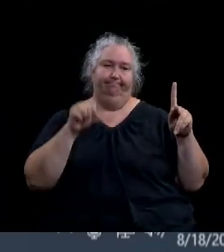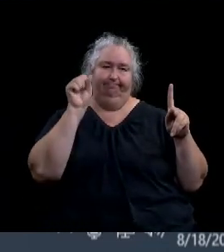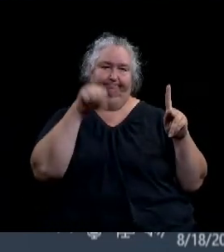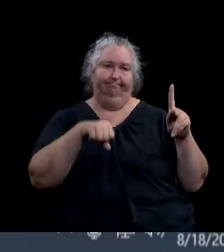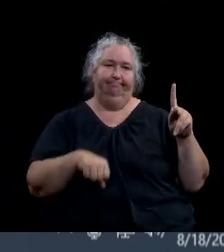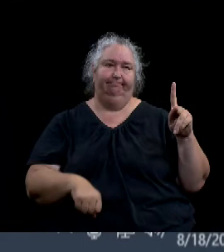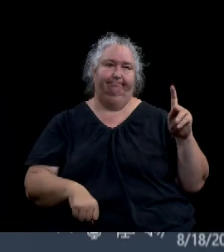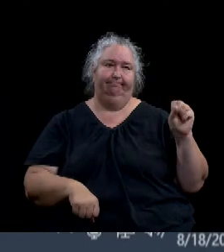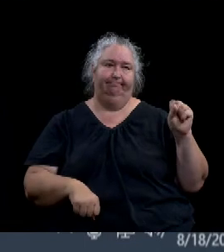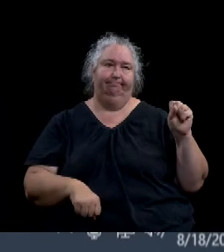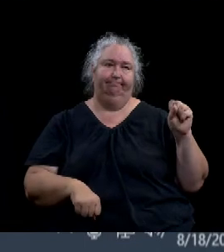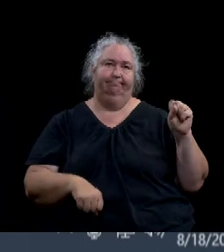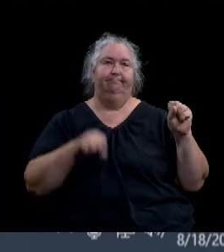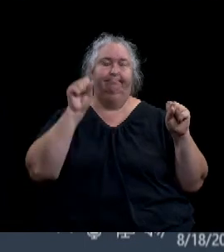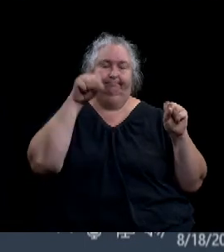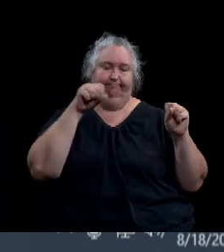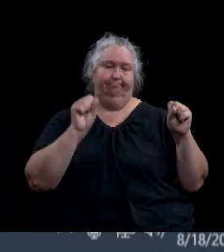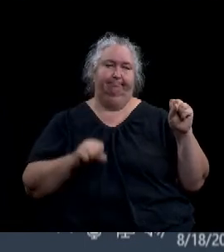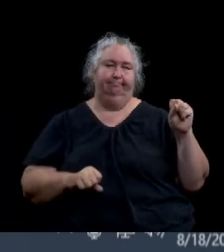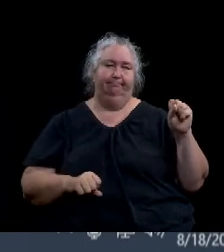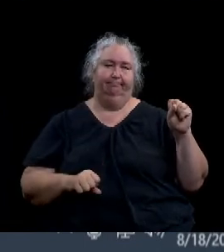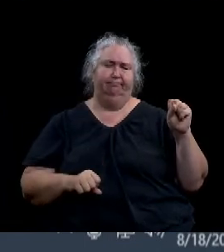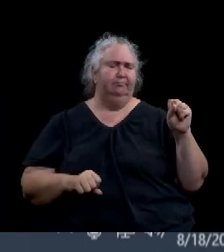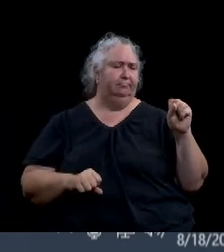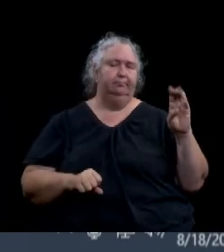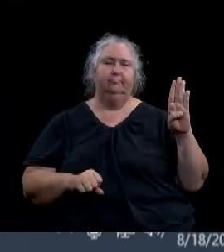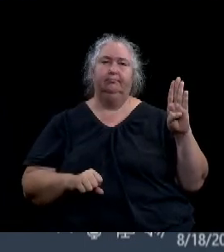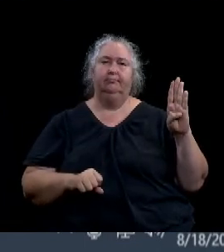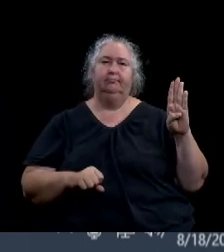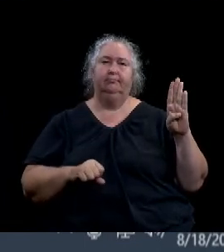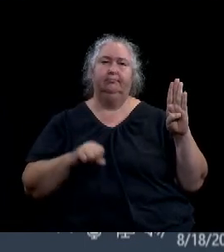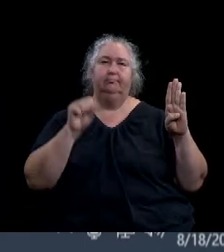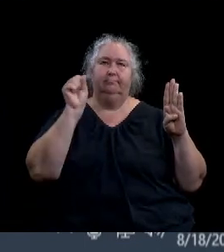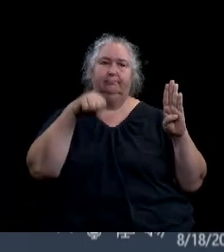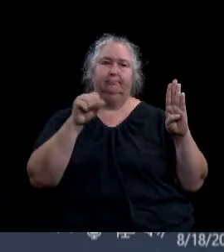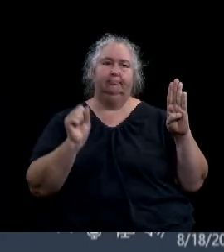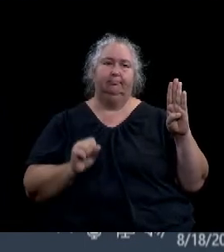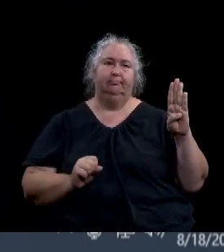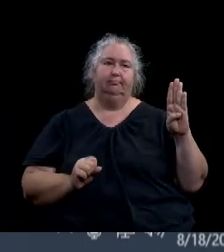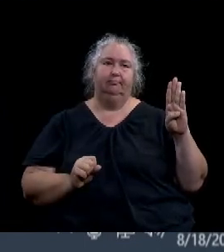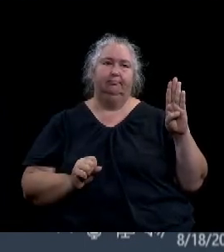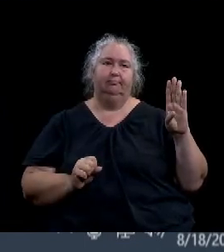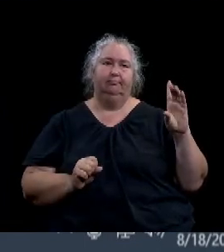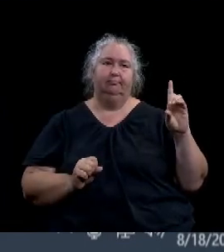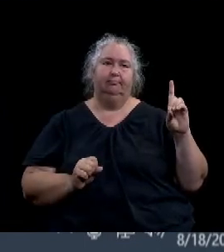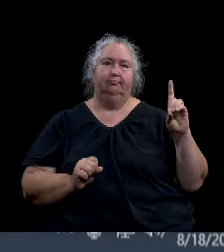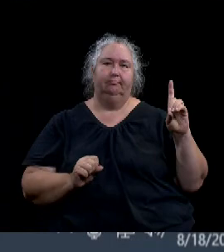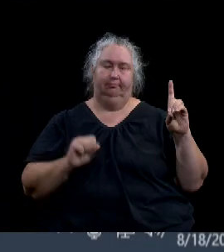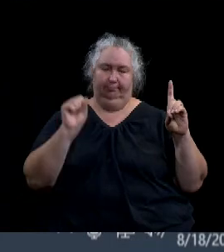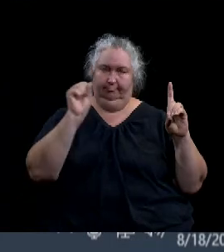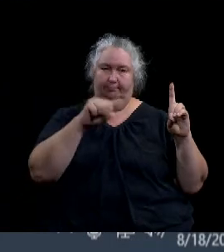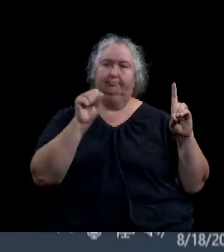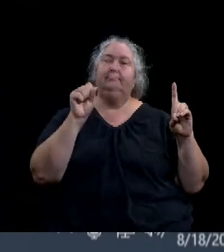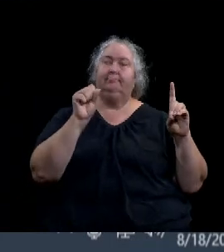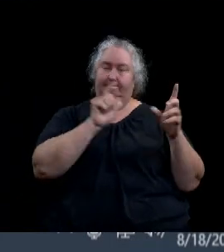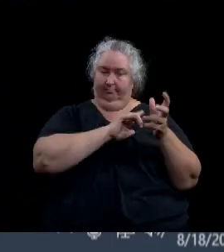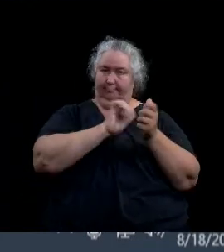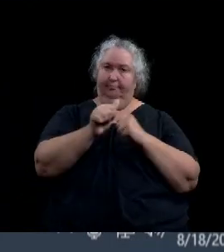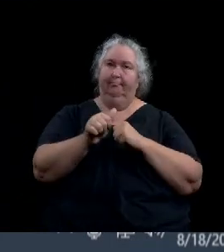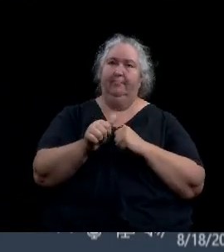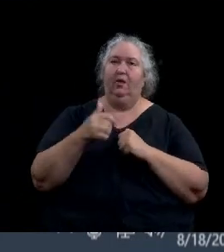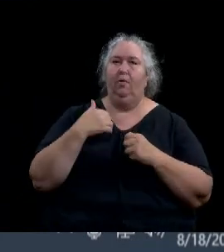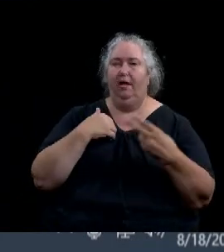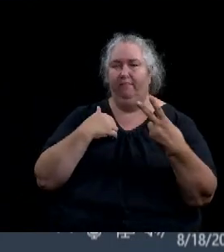Barfield? Yes. Deva? Yes. Deva? Motion carries. We have two ordinances tonight. first is Ordinance 2020